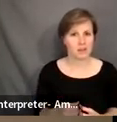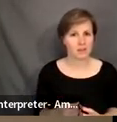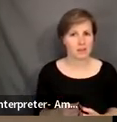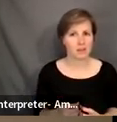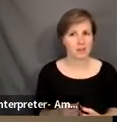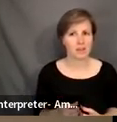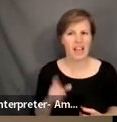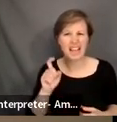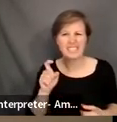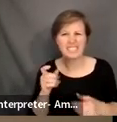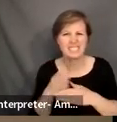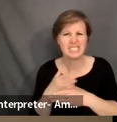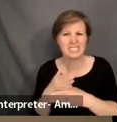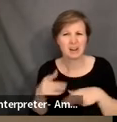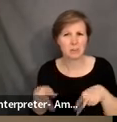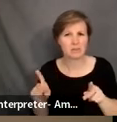need sharing privileges.